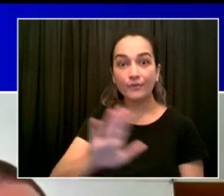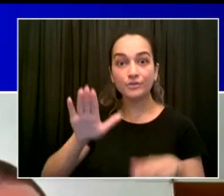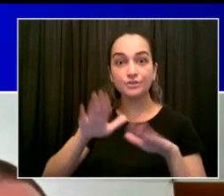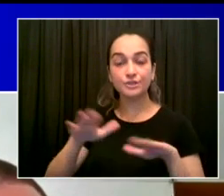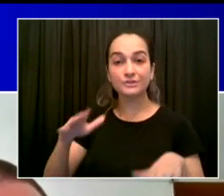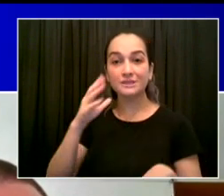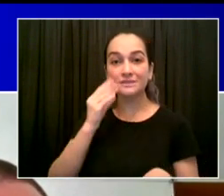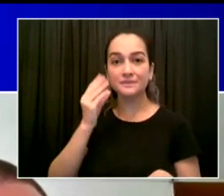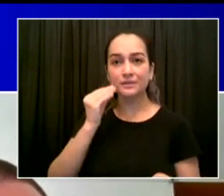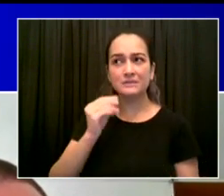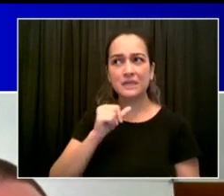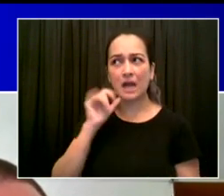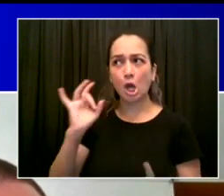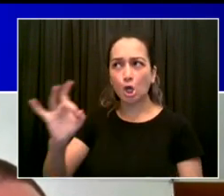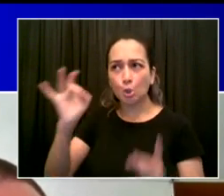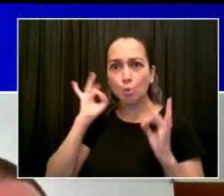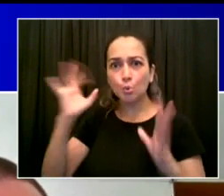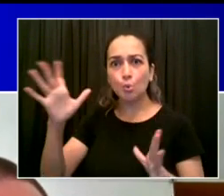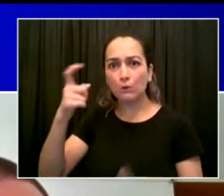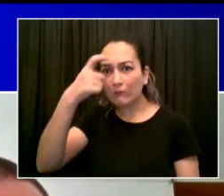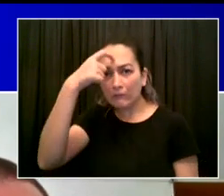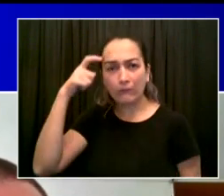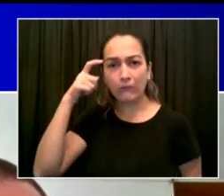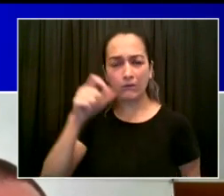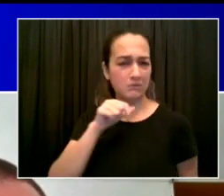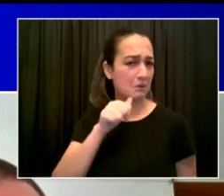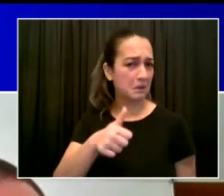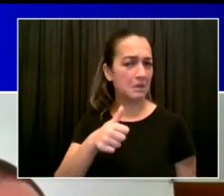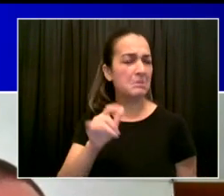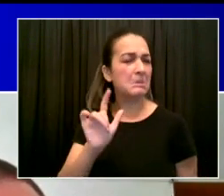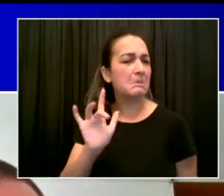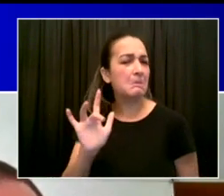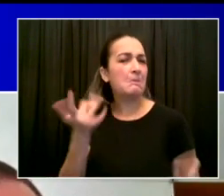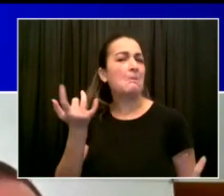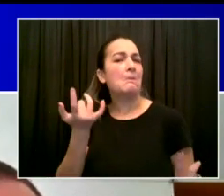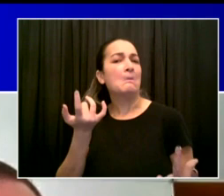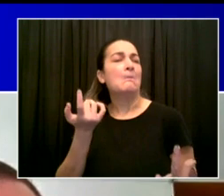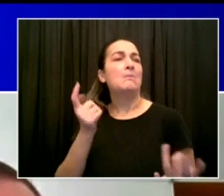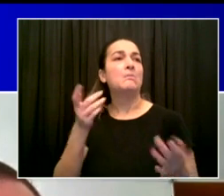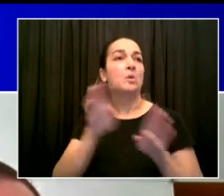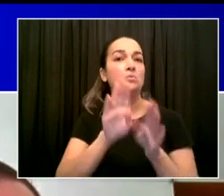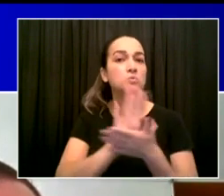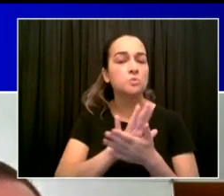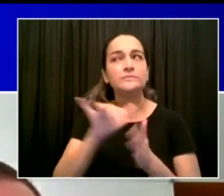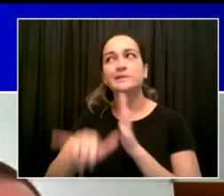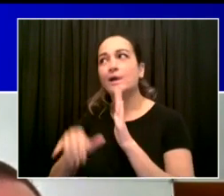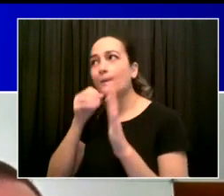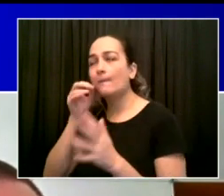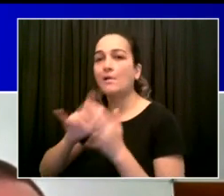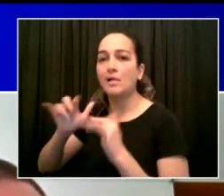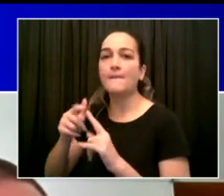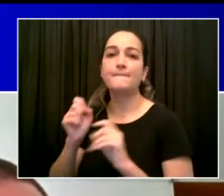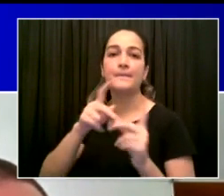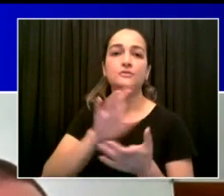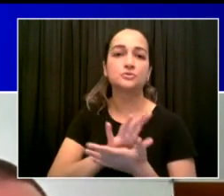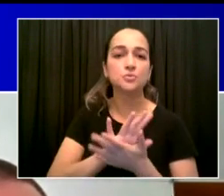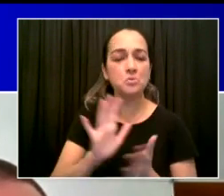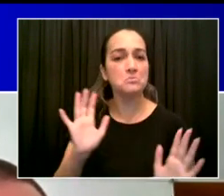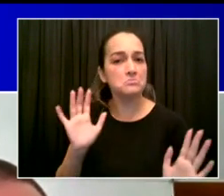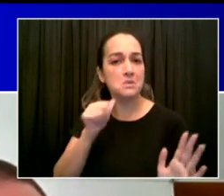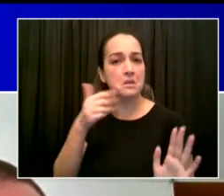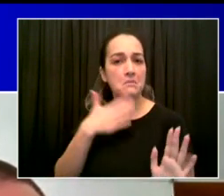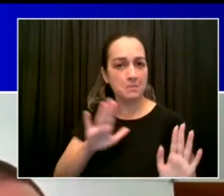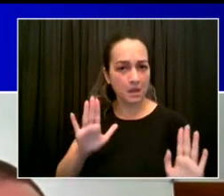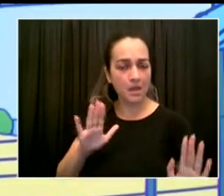yet we are putting every conceivable health and safety measure in place, and we proved last year it can work, and this year we're going even